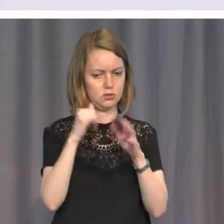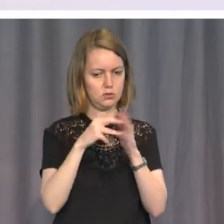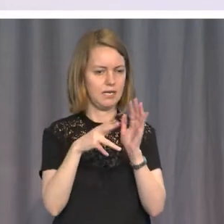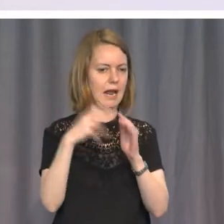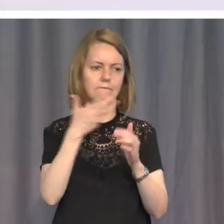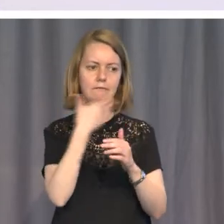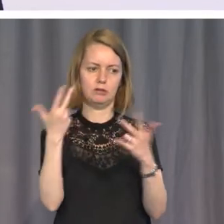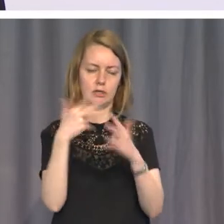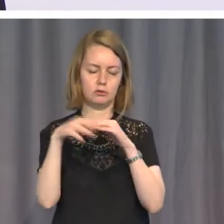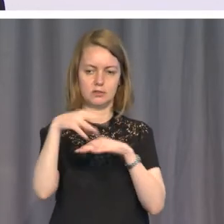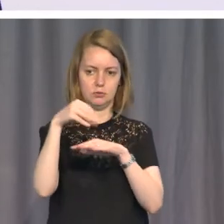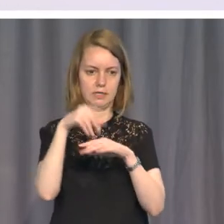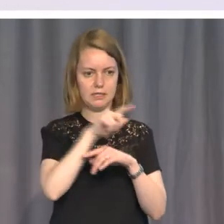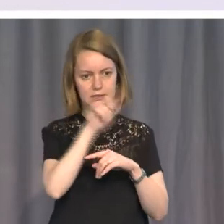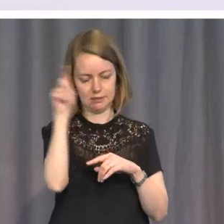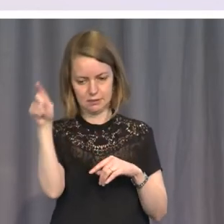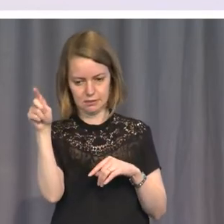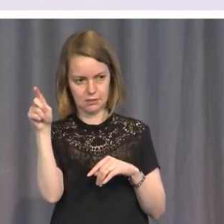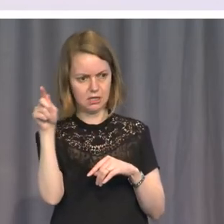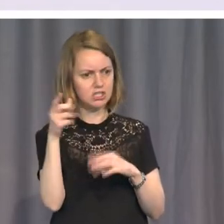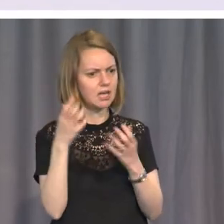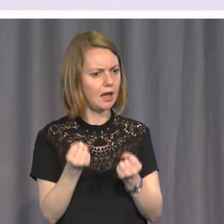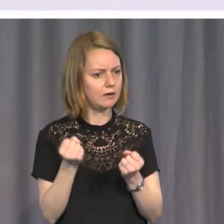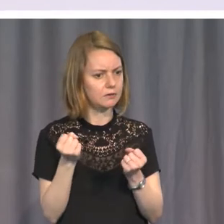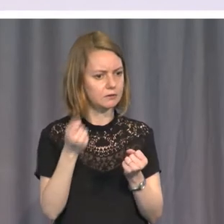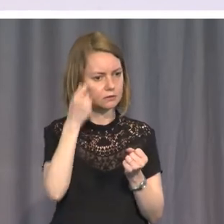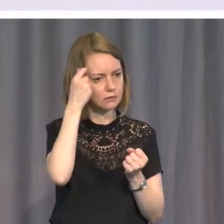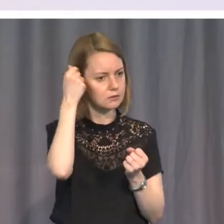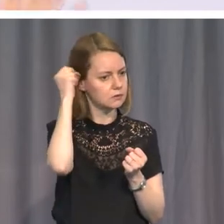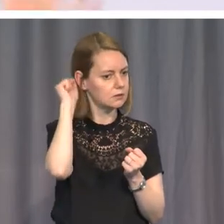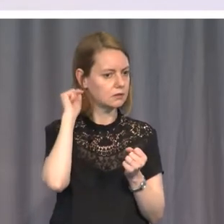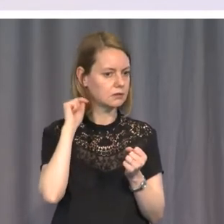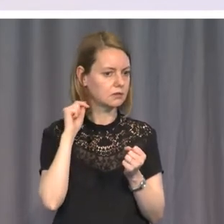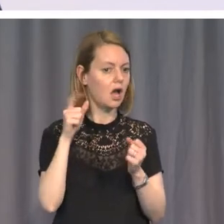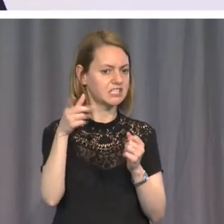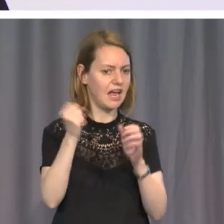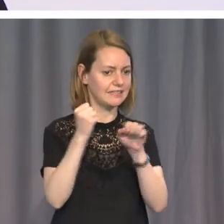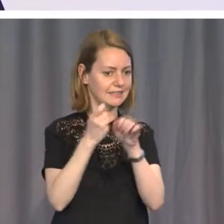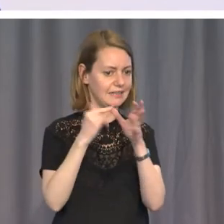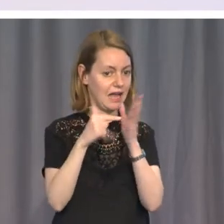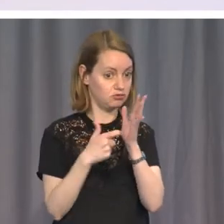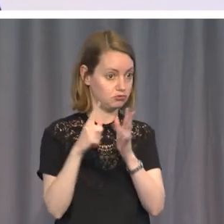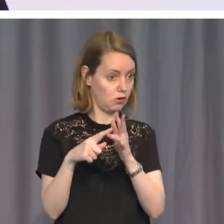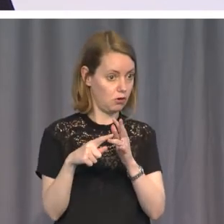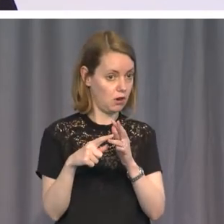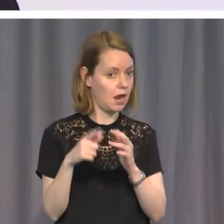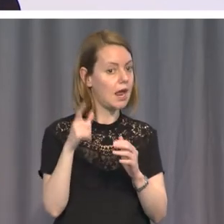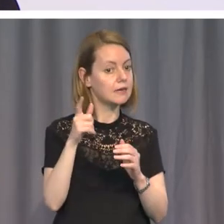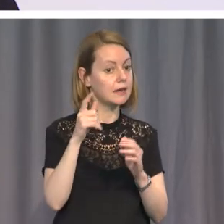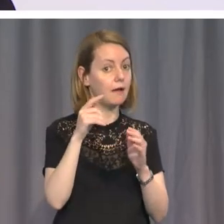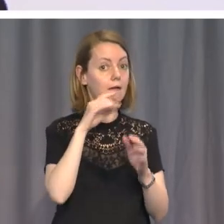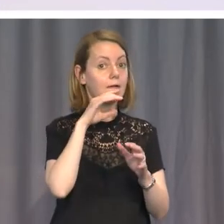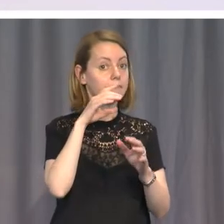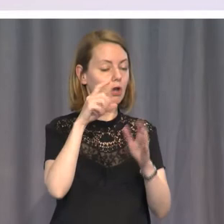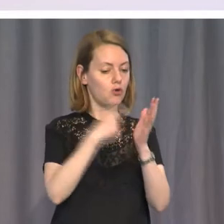they announced she had gastroenteritis. Now, the palace has never acknowledged before that the royals have a bowel